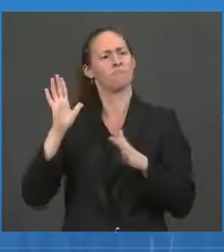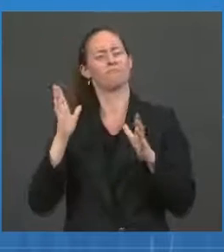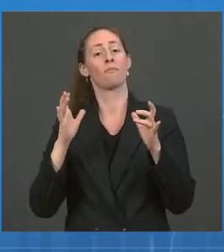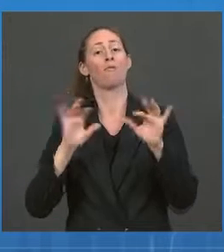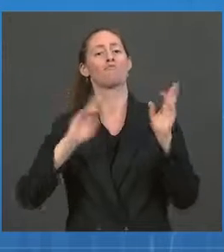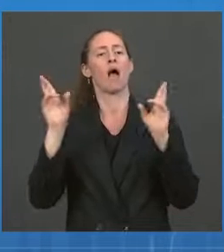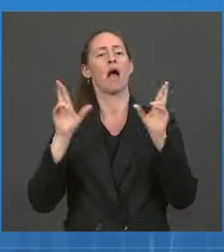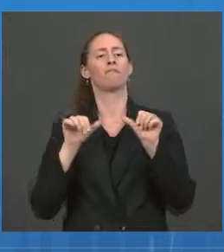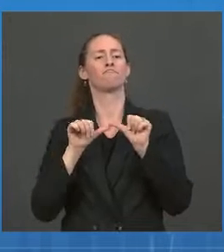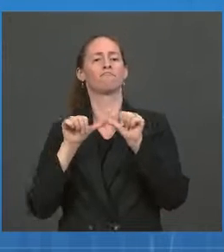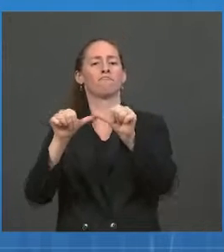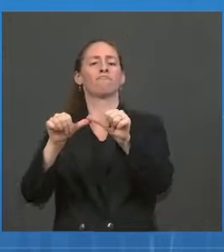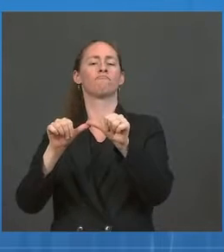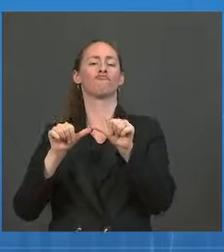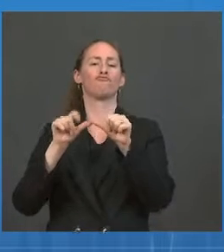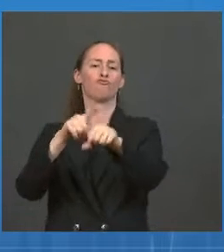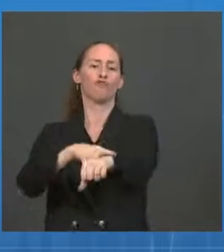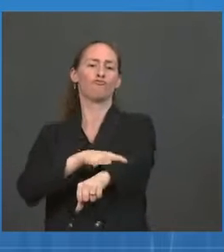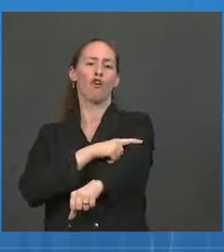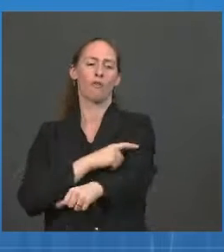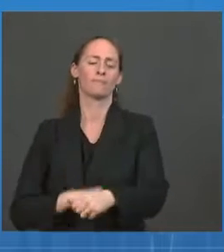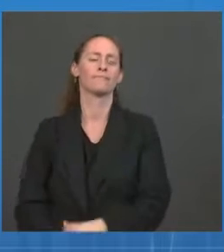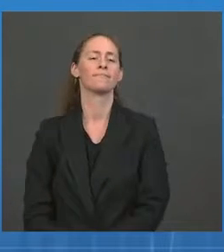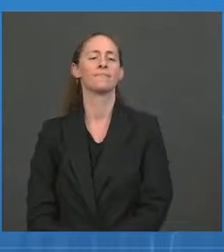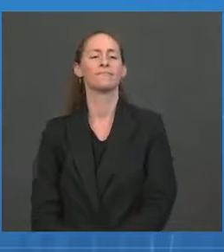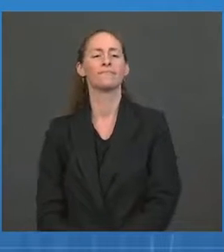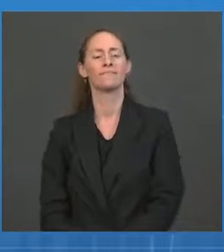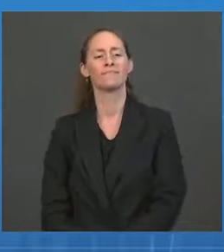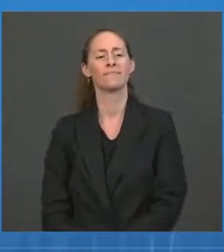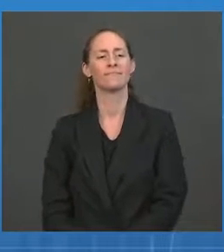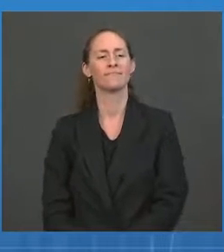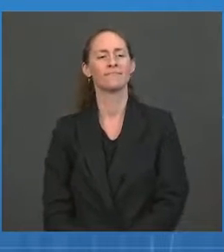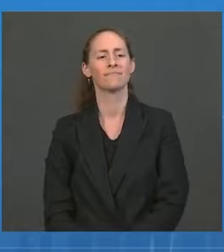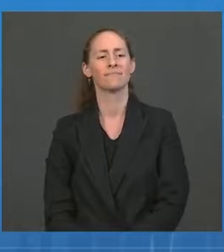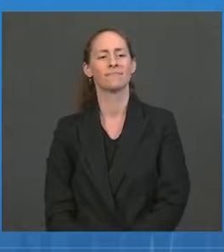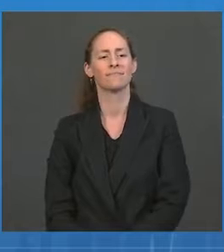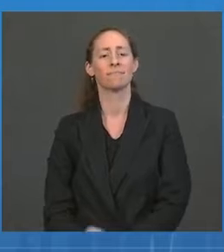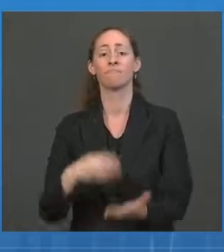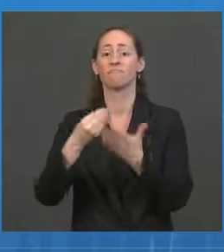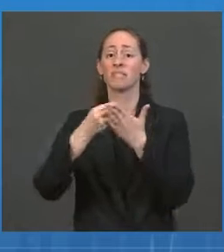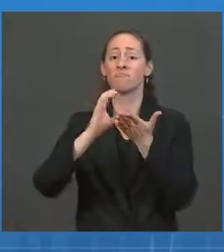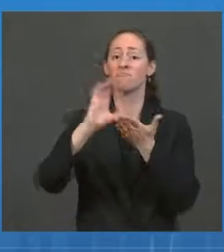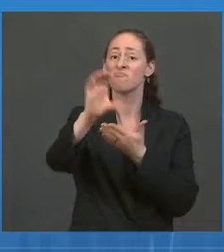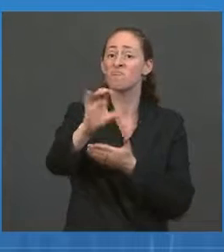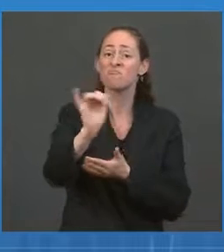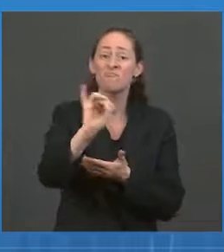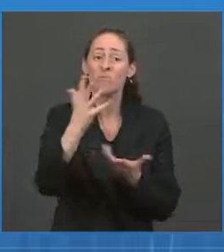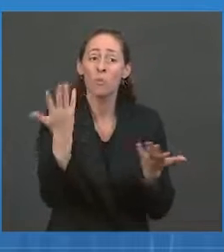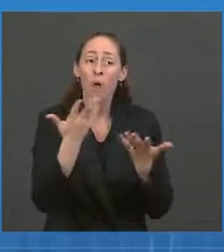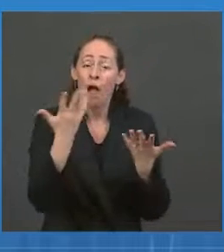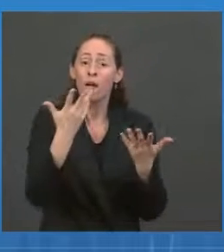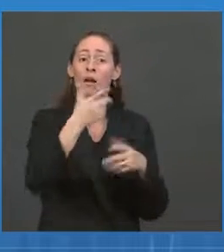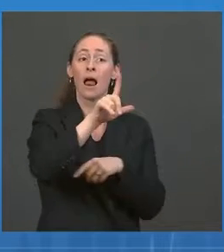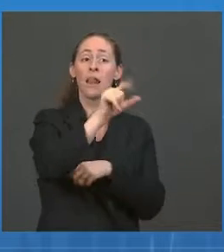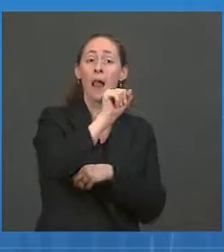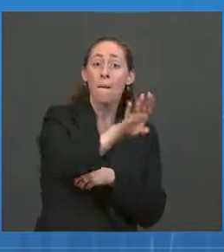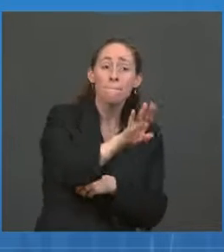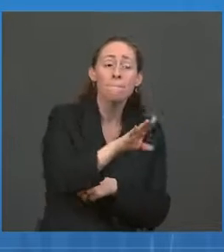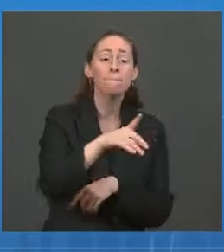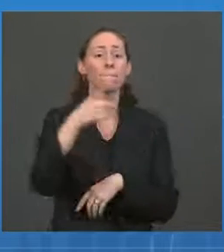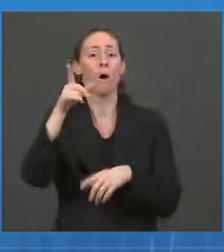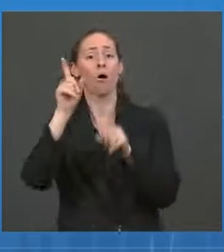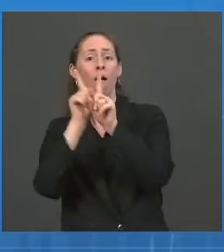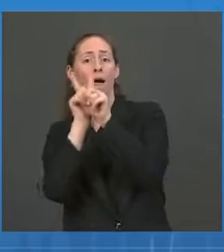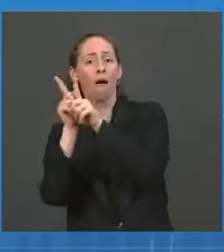includes improving laboratory capacity to detect infectious threats, training healthcare workers in a first-of-its-kind program,